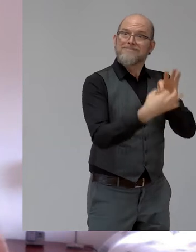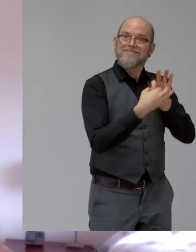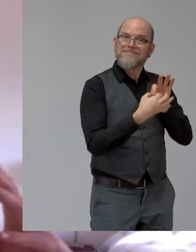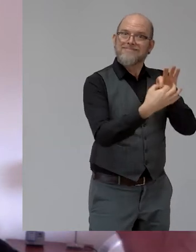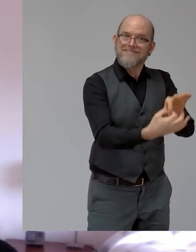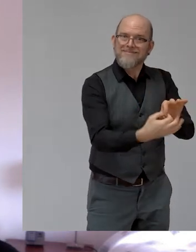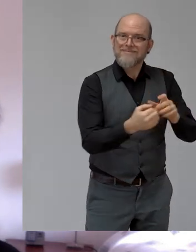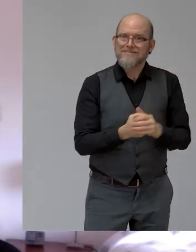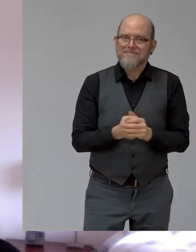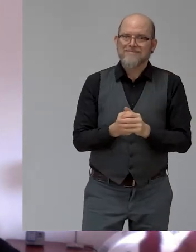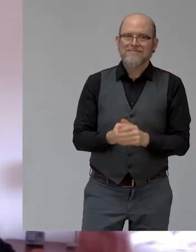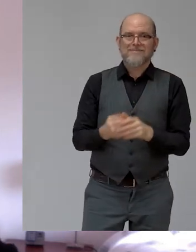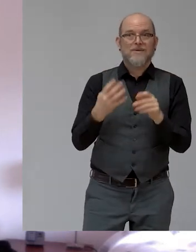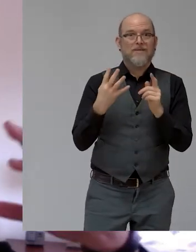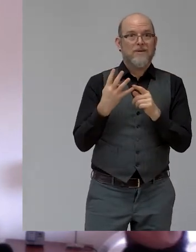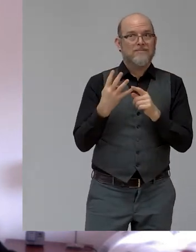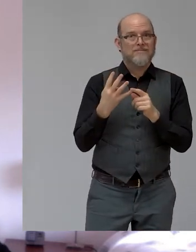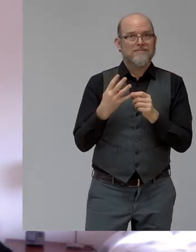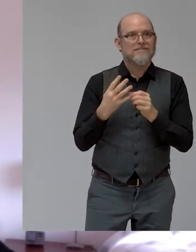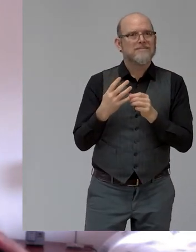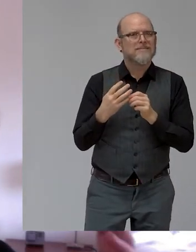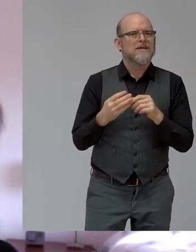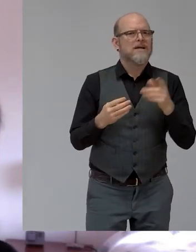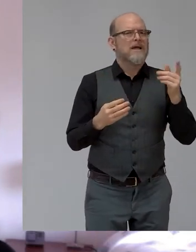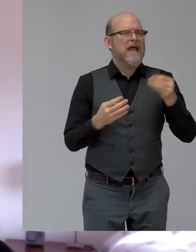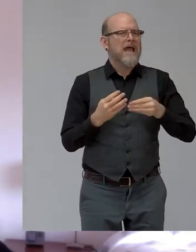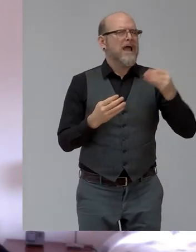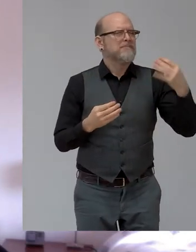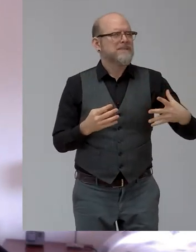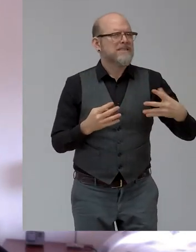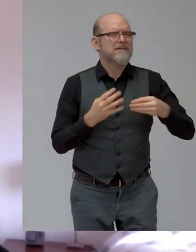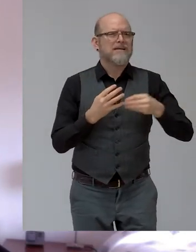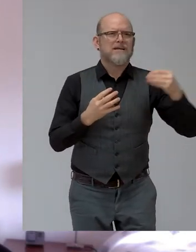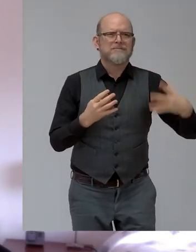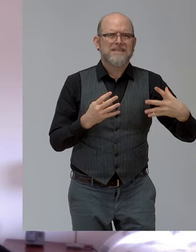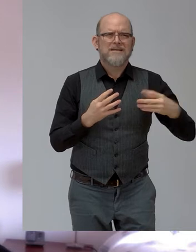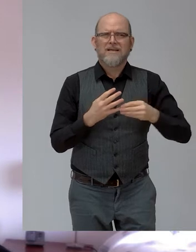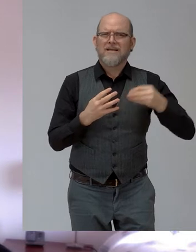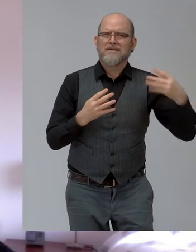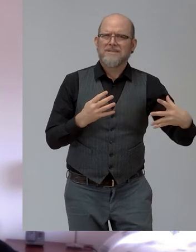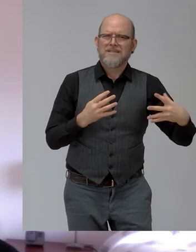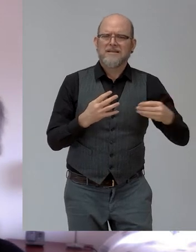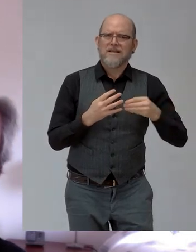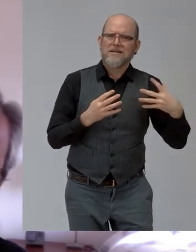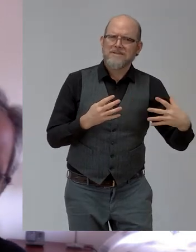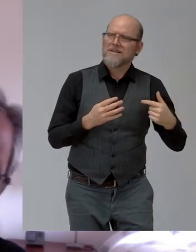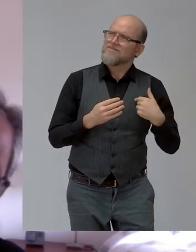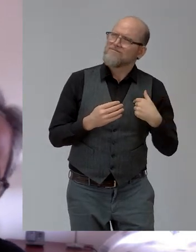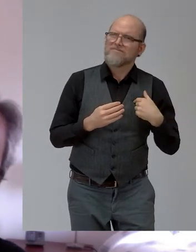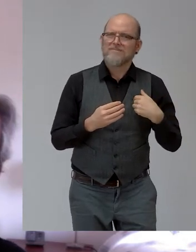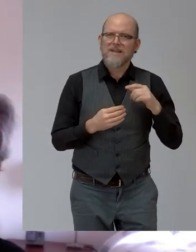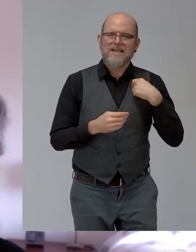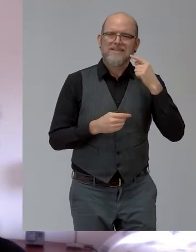lot of people will tell you, oh, this is going to require a lot of expenses. You know, it's very complicated. And I would say, no, I would say